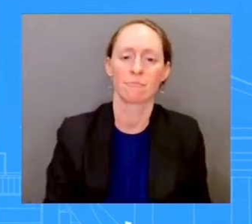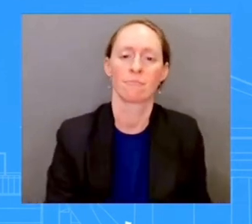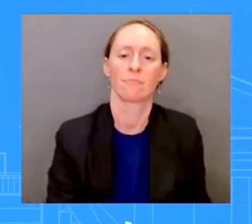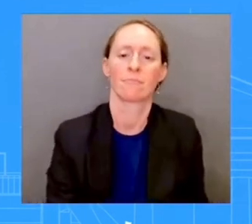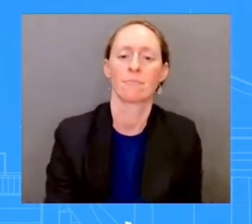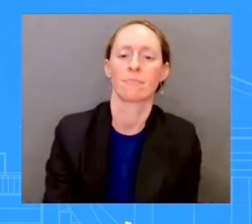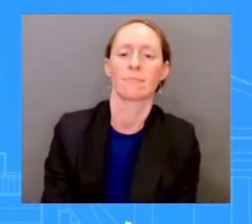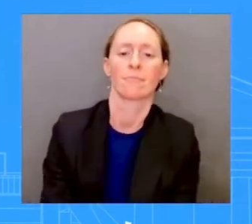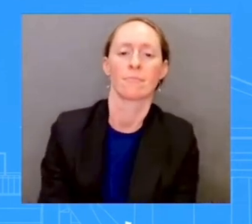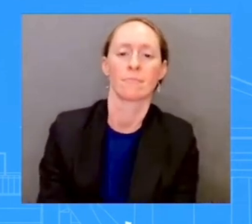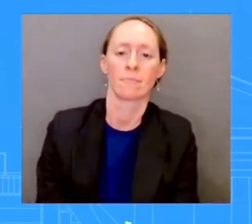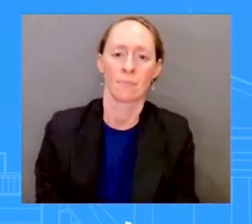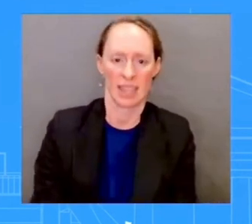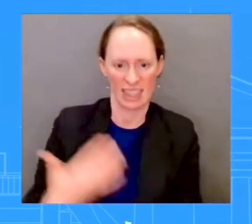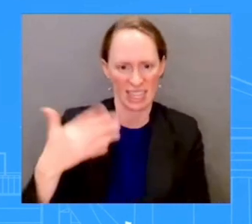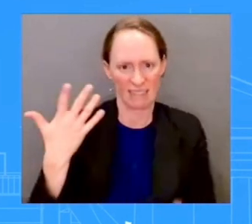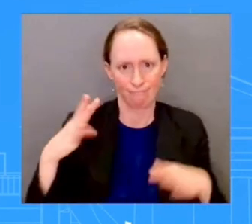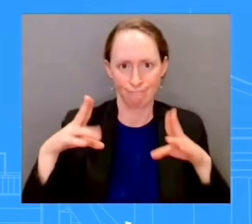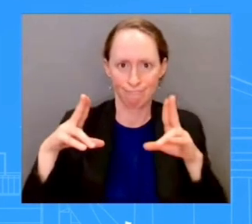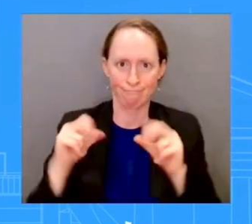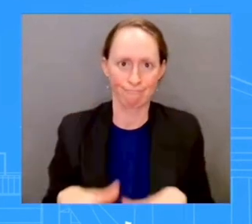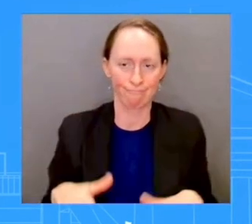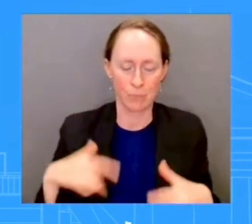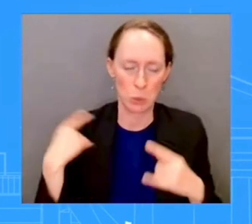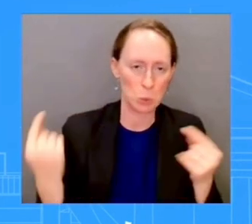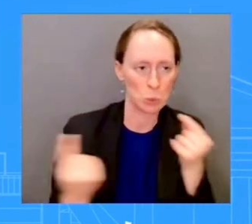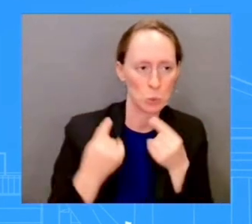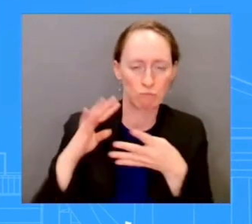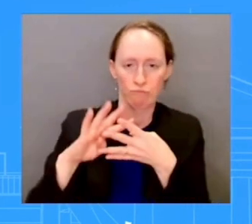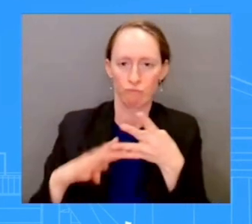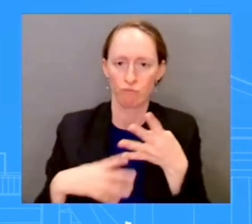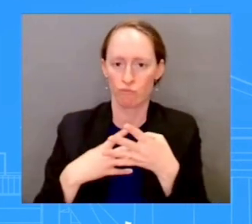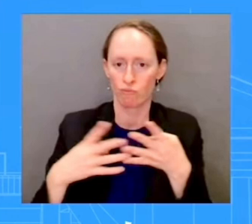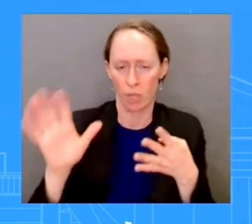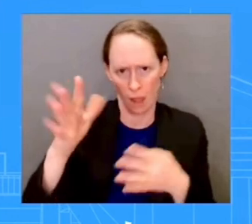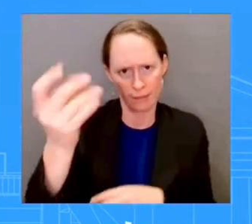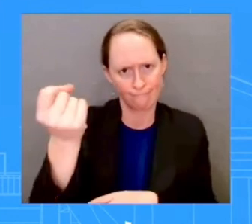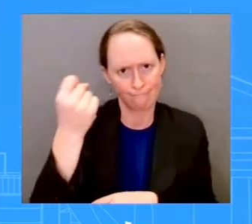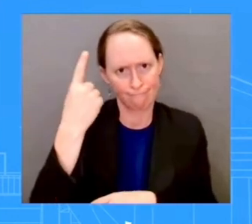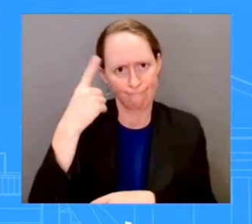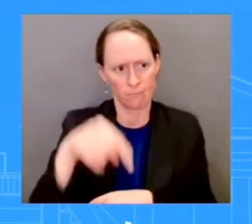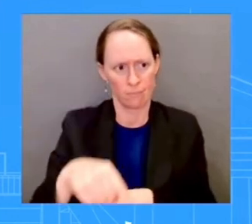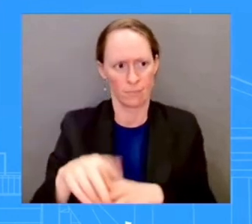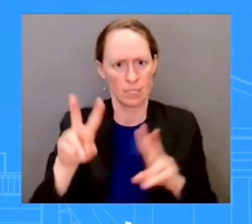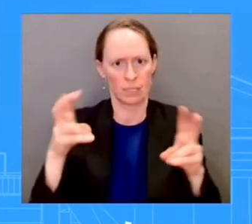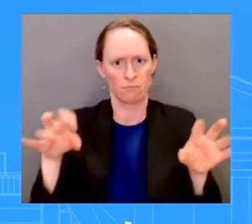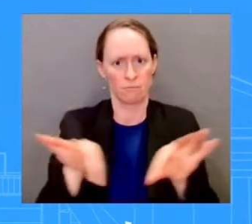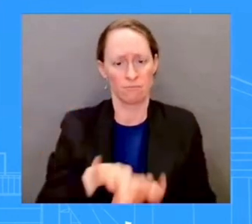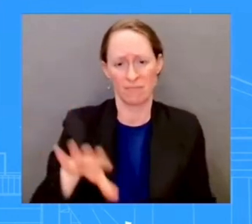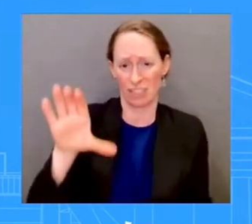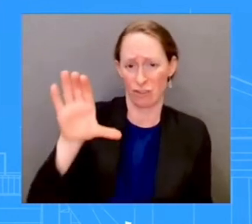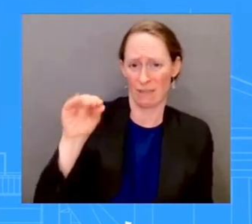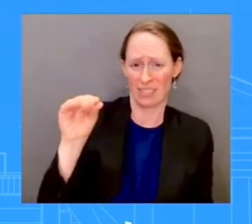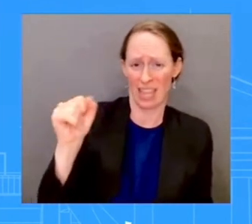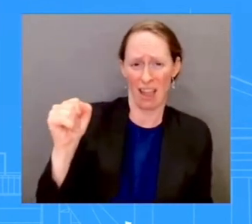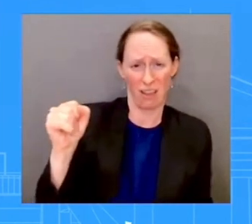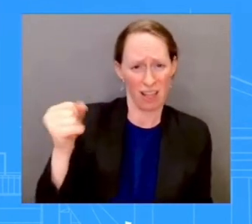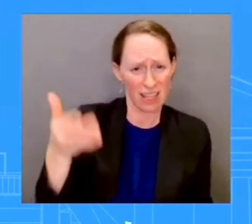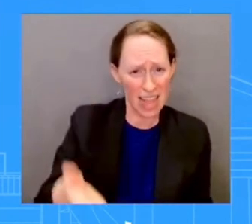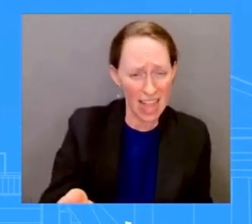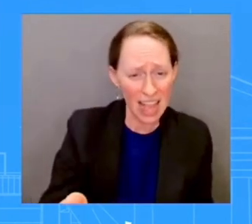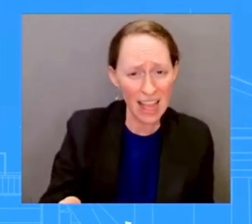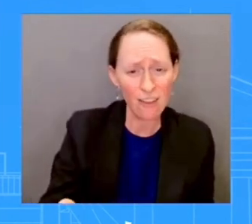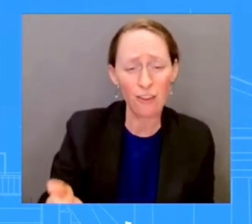issue as well. But when you have the chief of staff, when you have the Secretary of Homeland Security there meeting